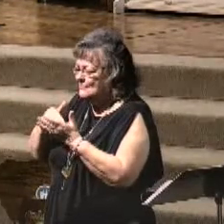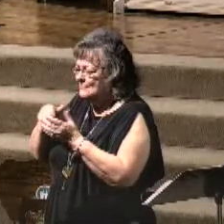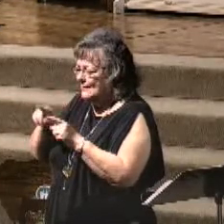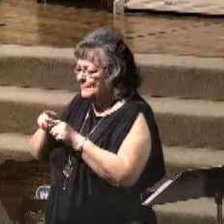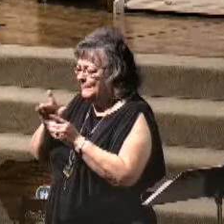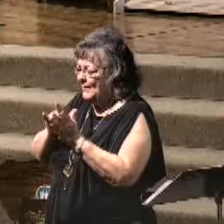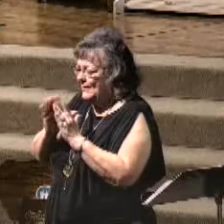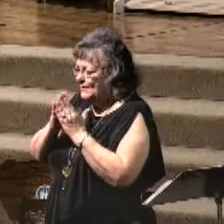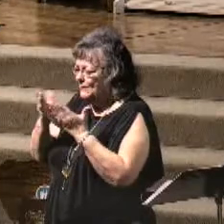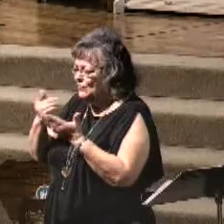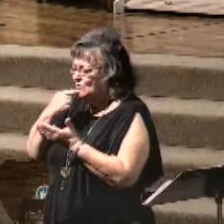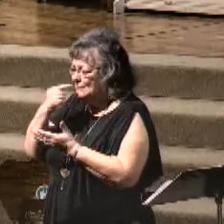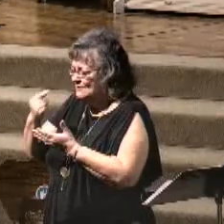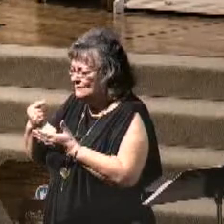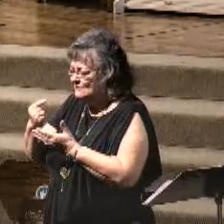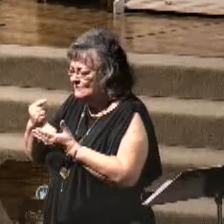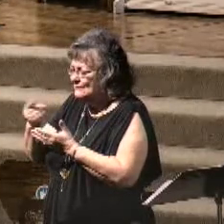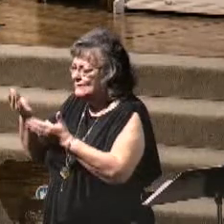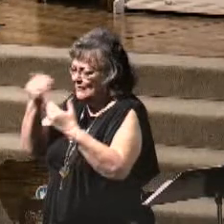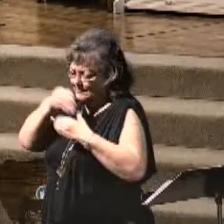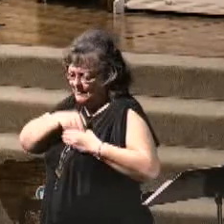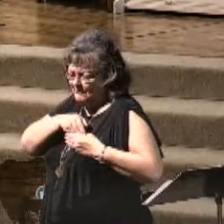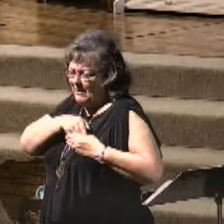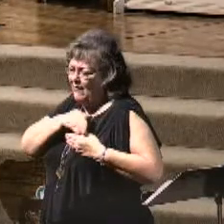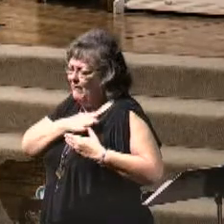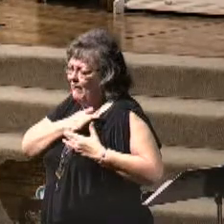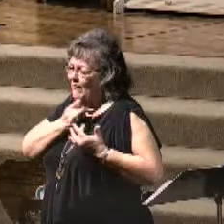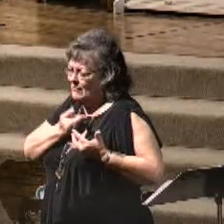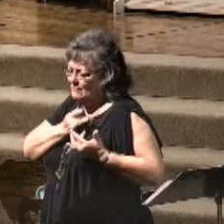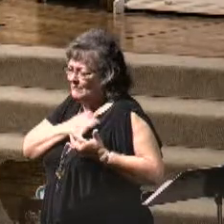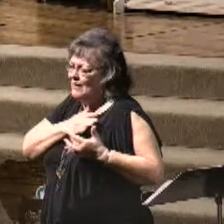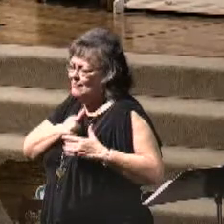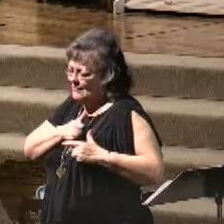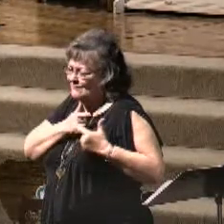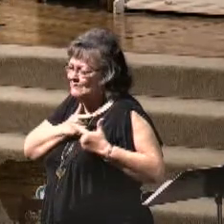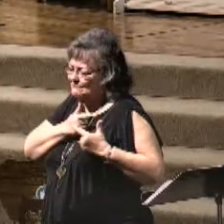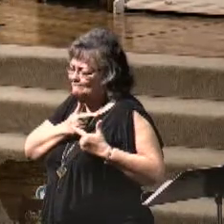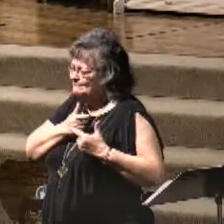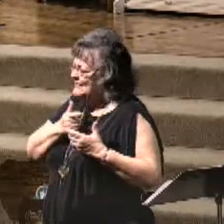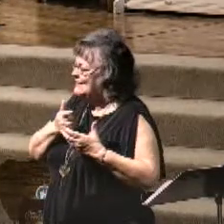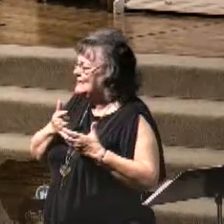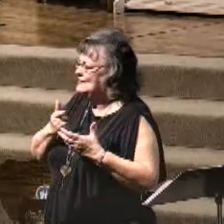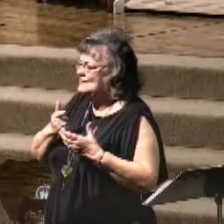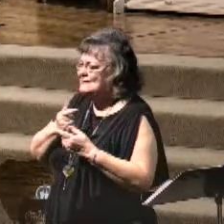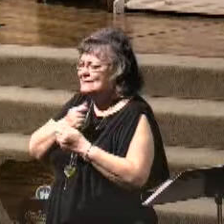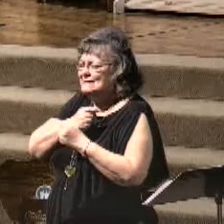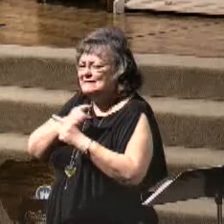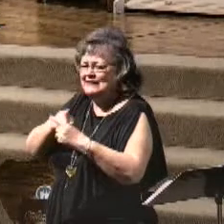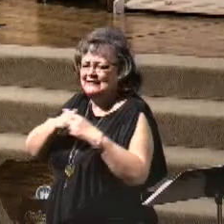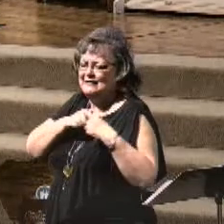I ask you to come into my heart and my life and save my sinful soul.